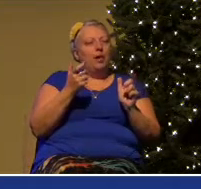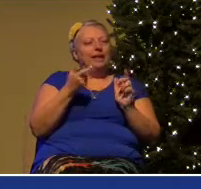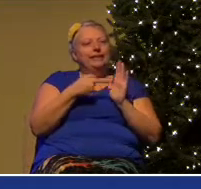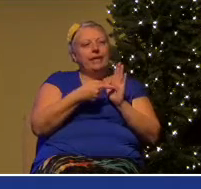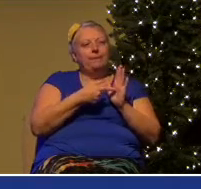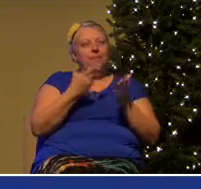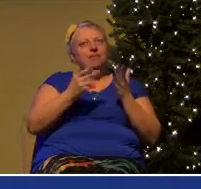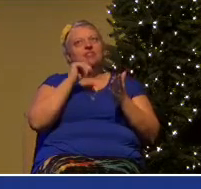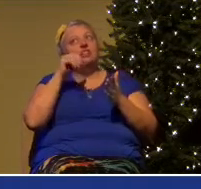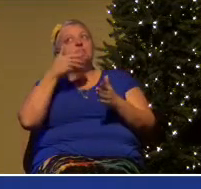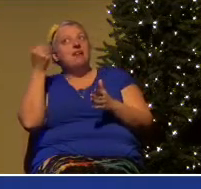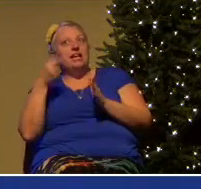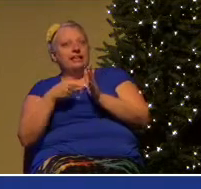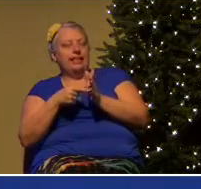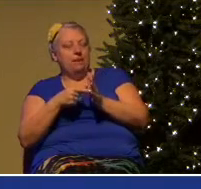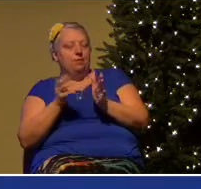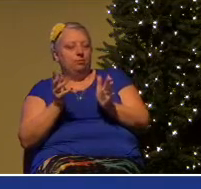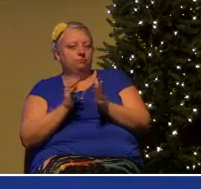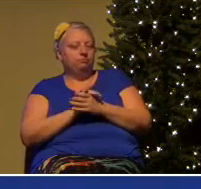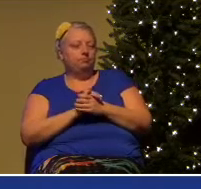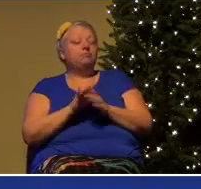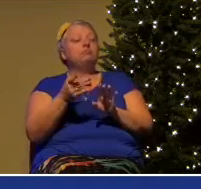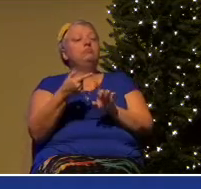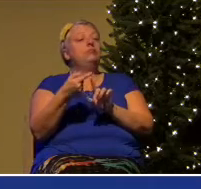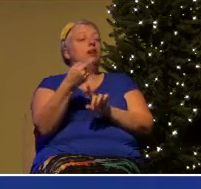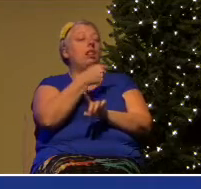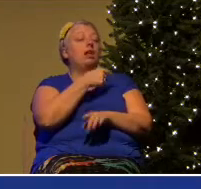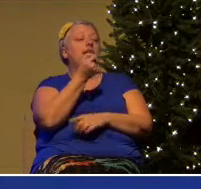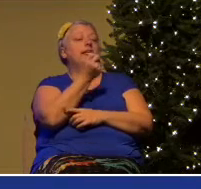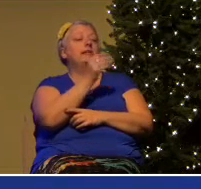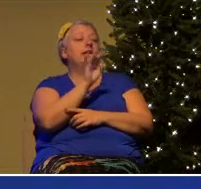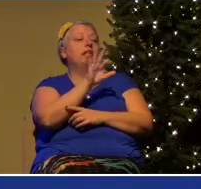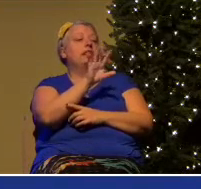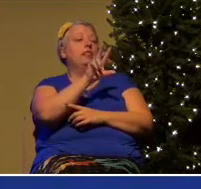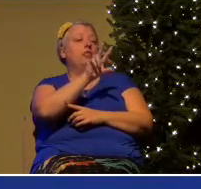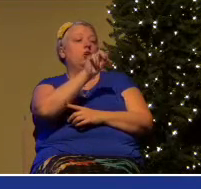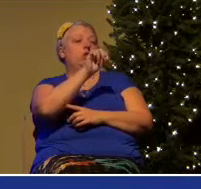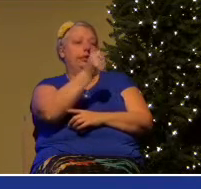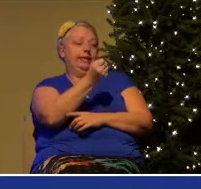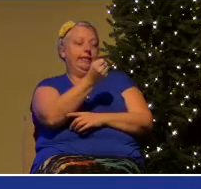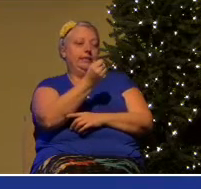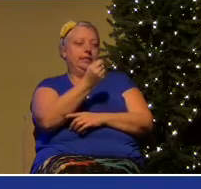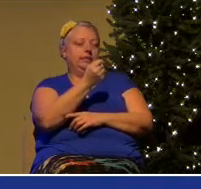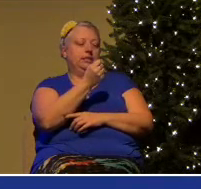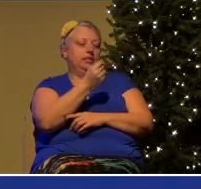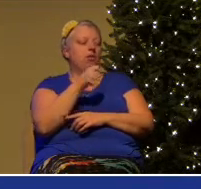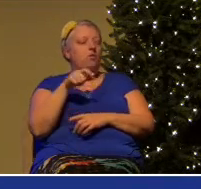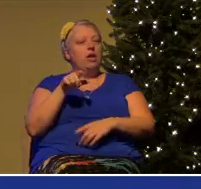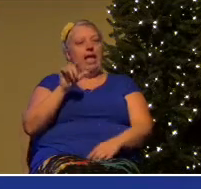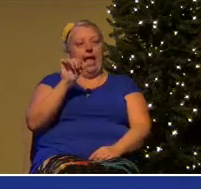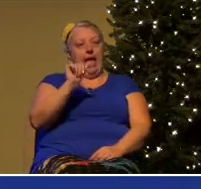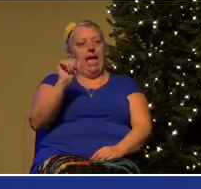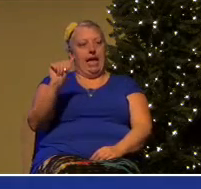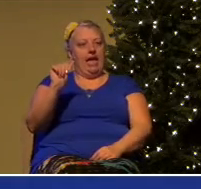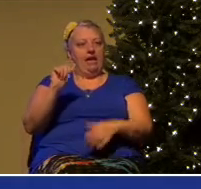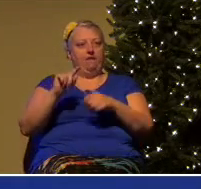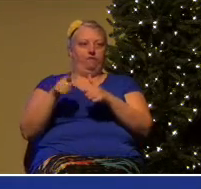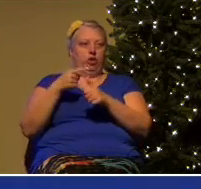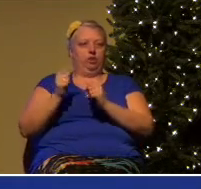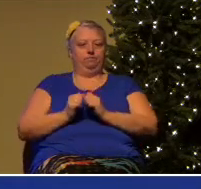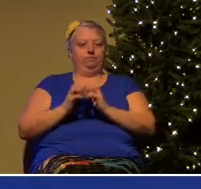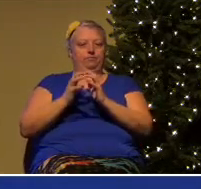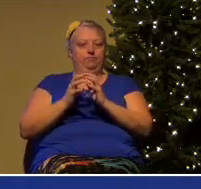may not be the best one. But back in the 1930s, when Bill Wilson first founded AA, the third AA step,